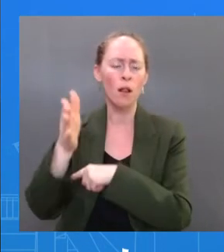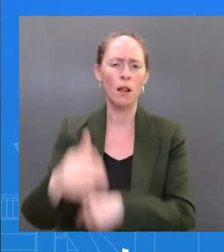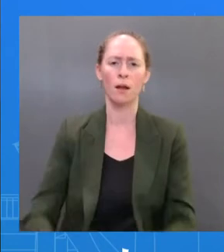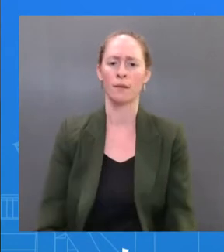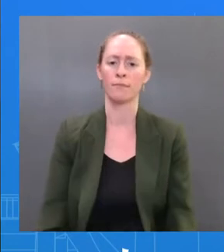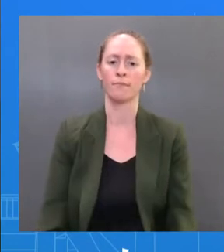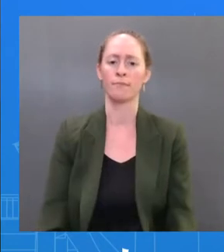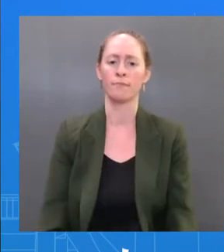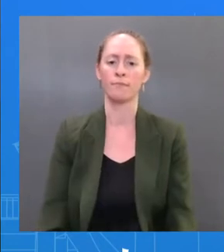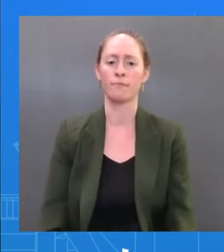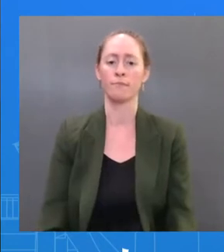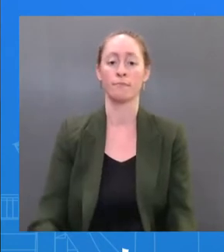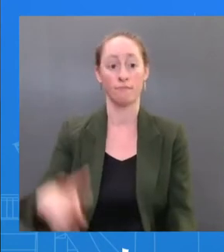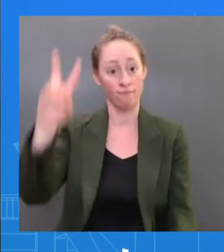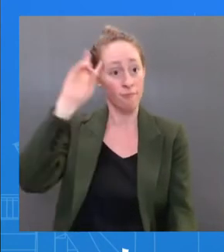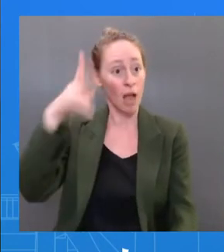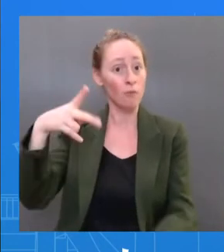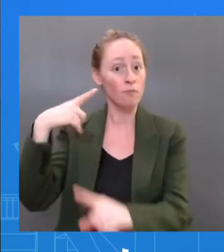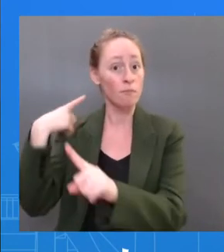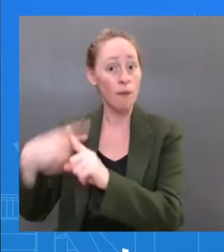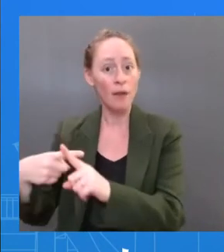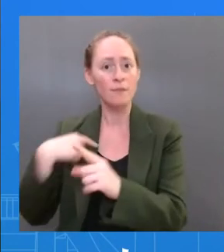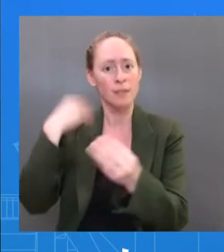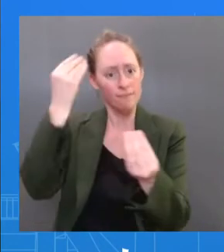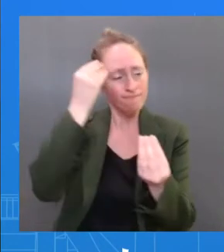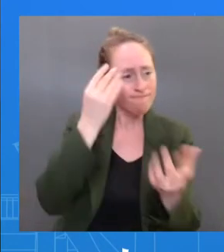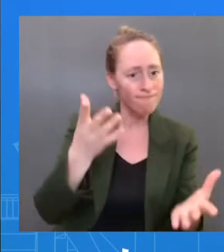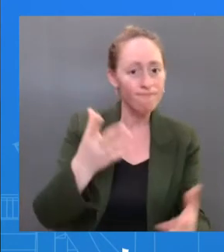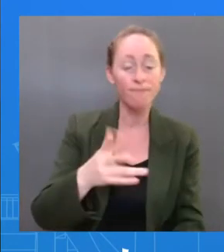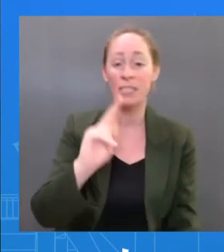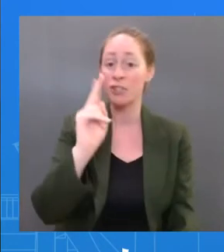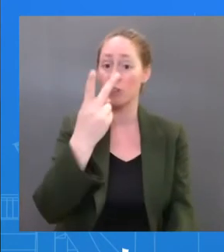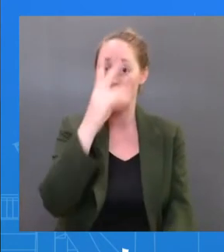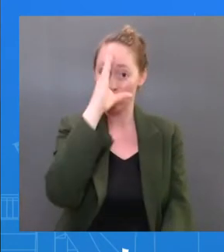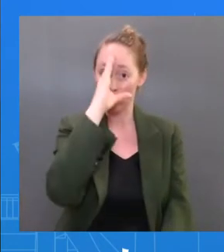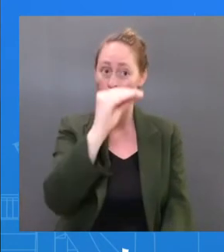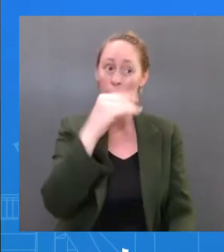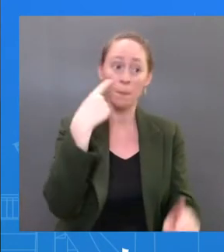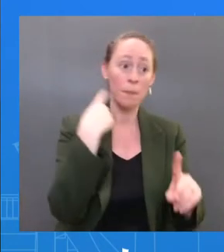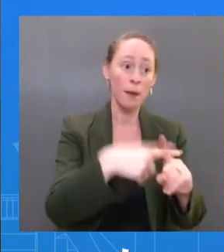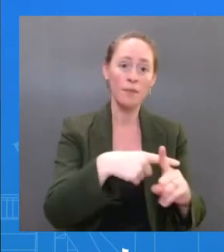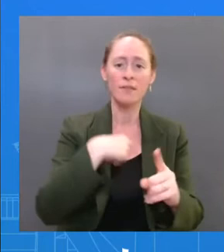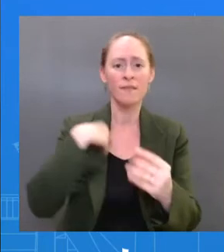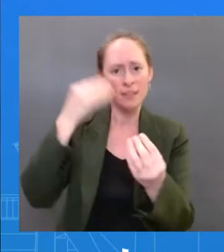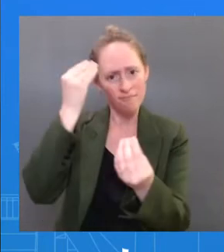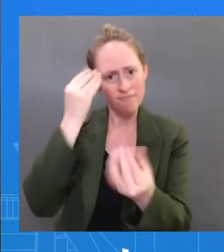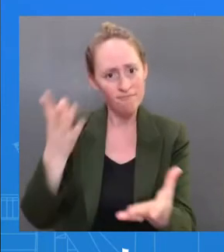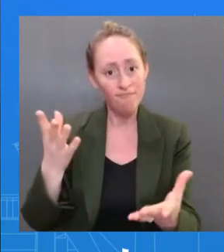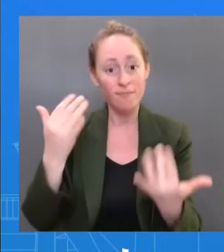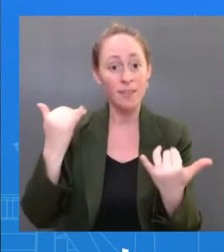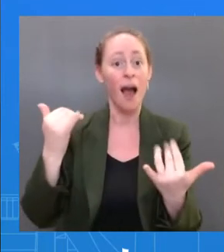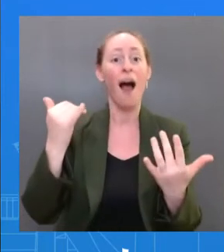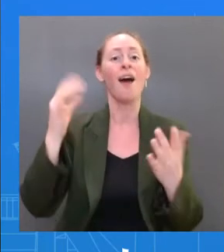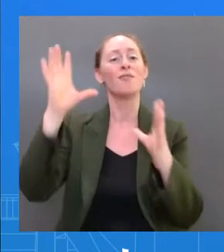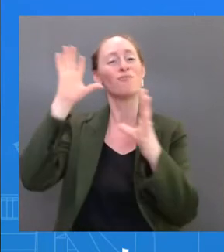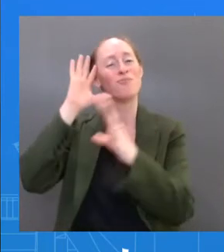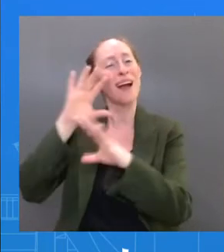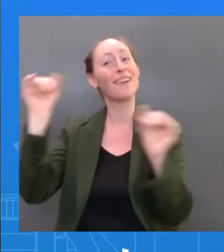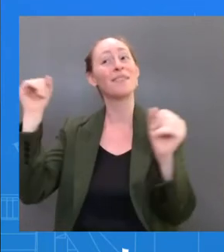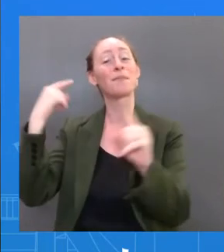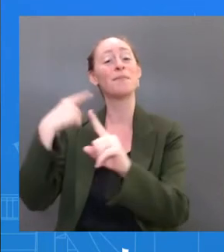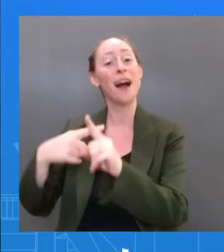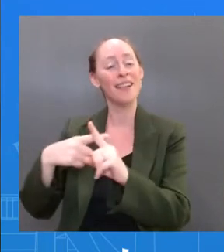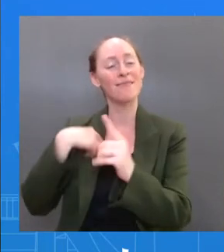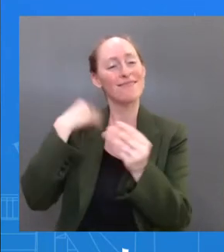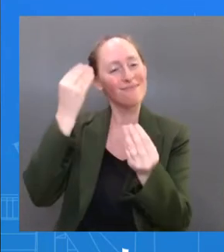tested positive. And we're being — we're doing that currently right now with him. So we are transparent when the President Biden was a close contact